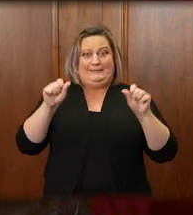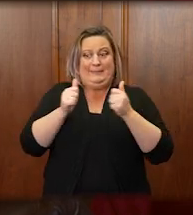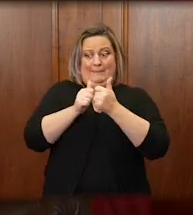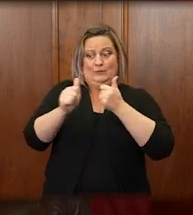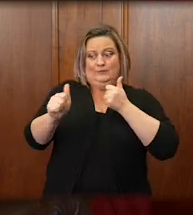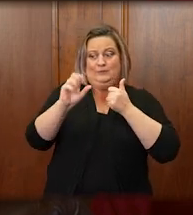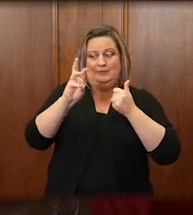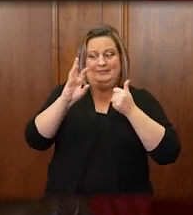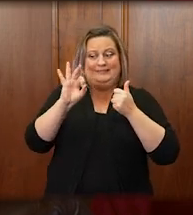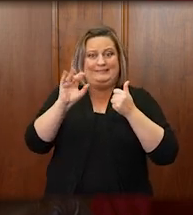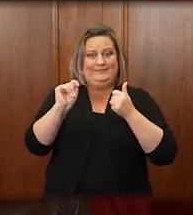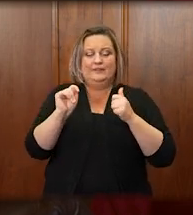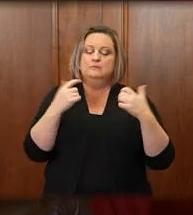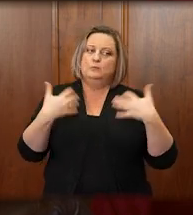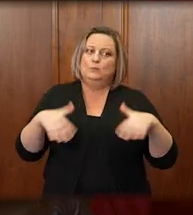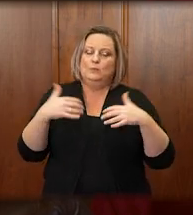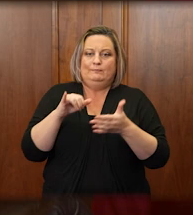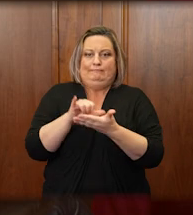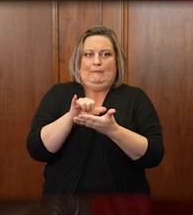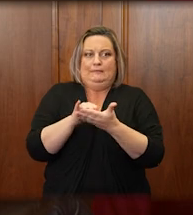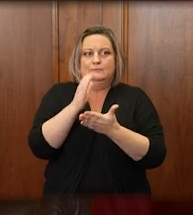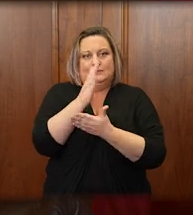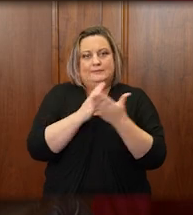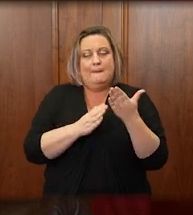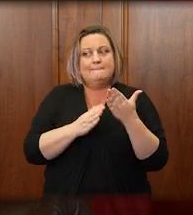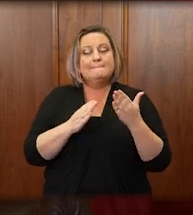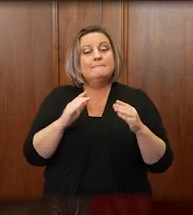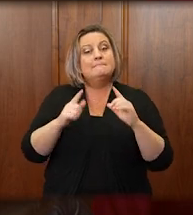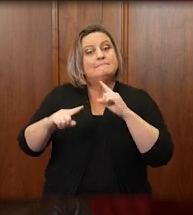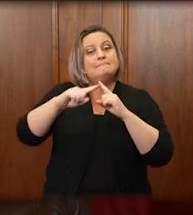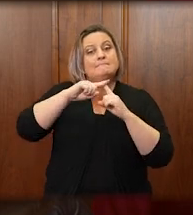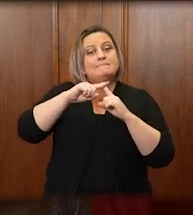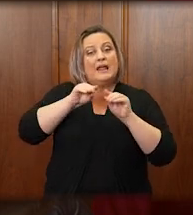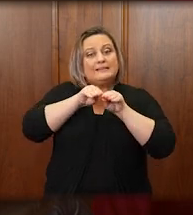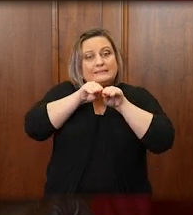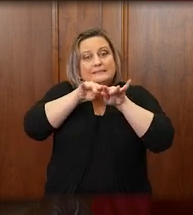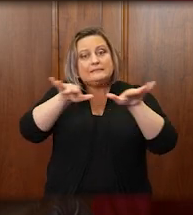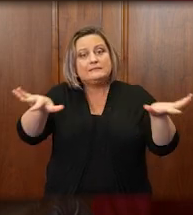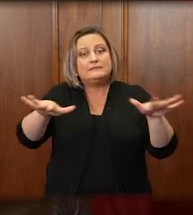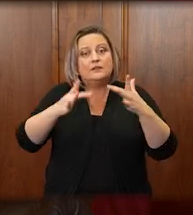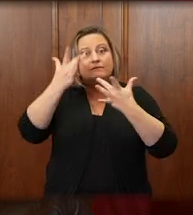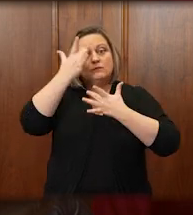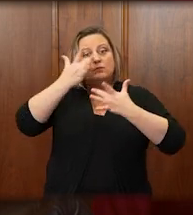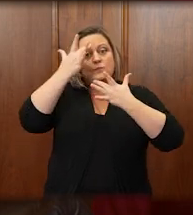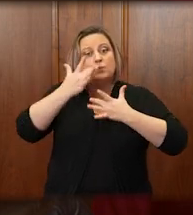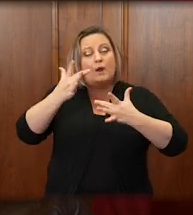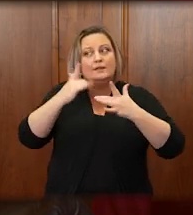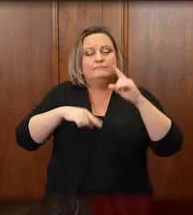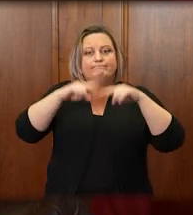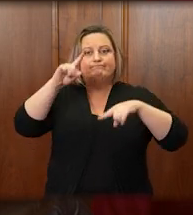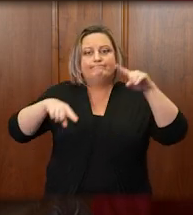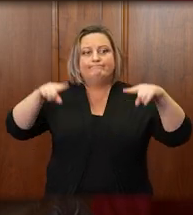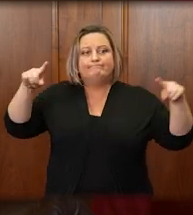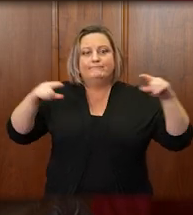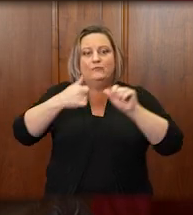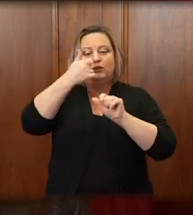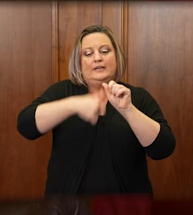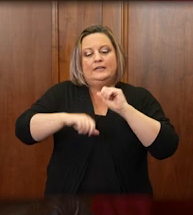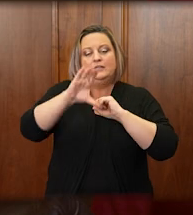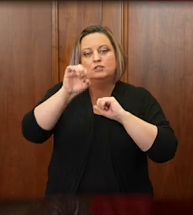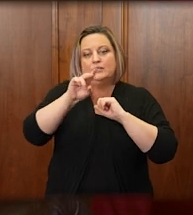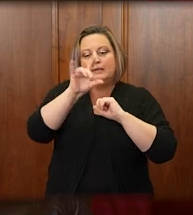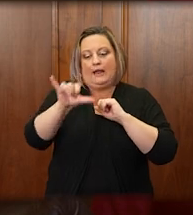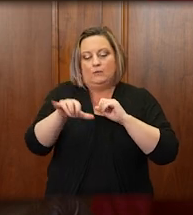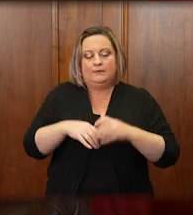Infection rates varied from county to county. But over time, the trial courts have been able to schedule and to